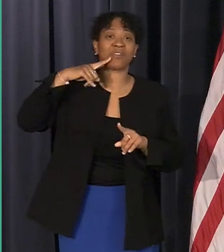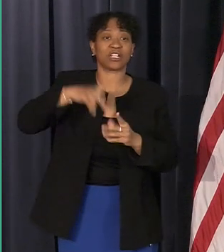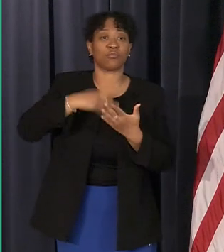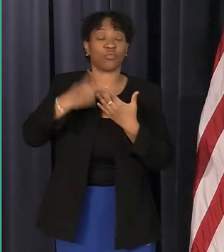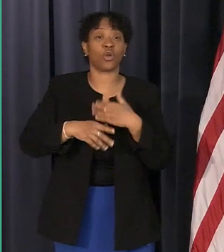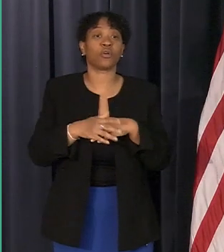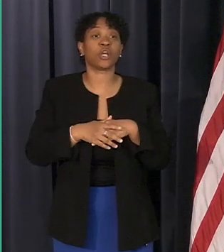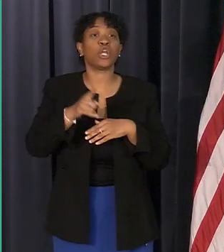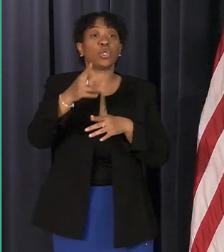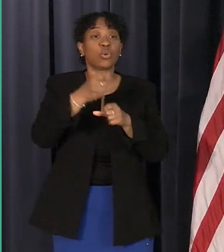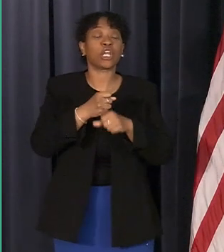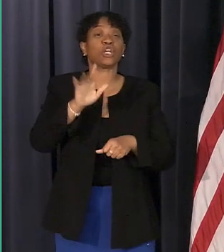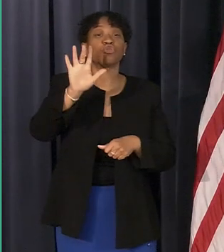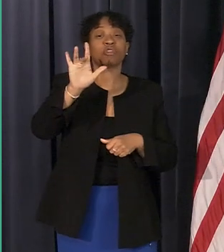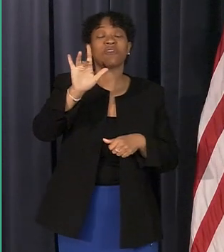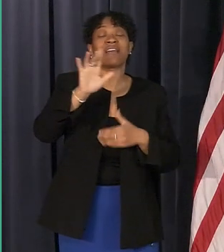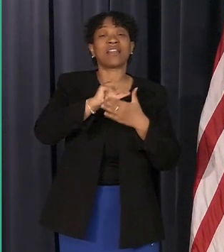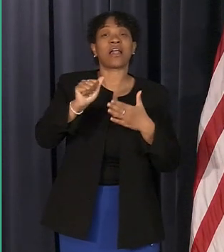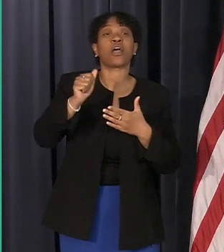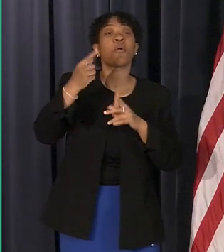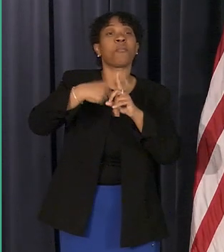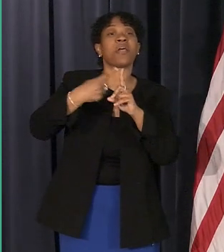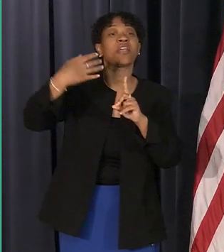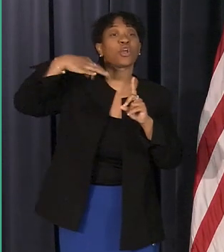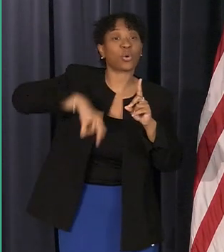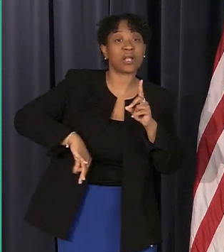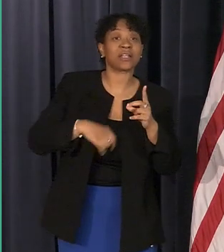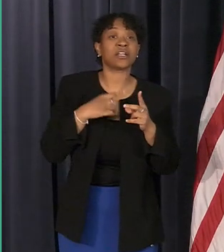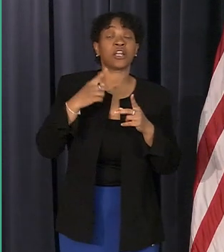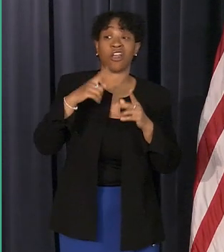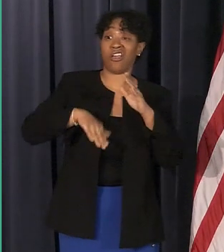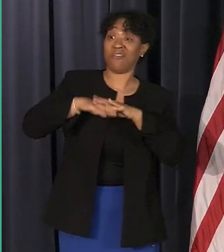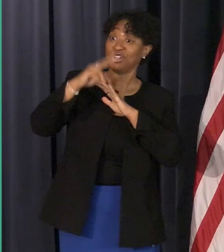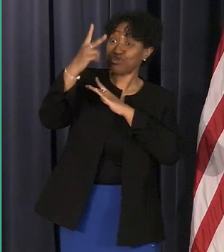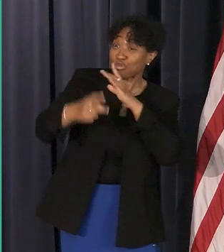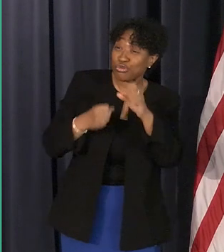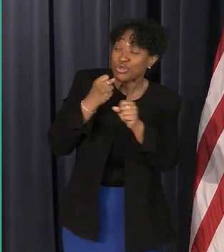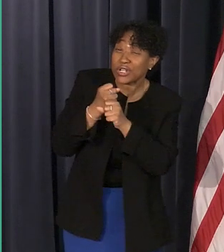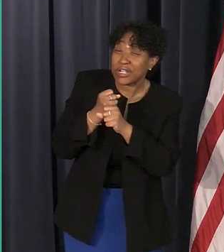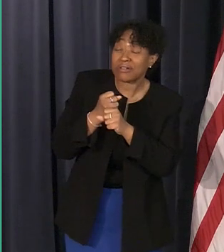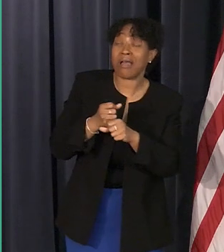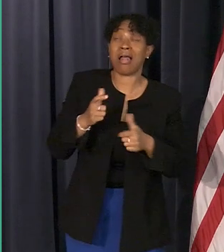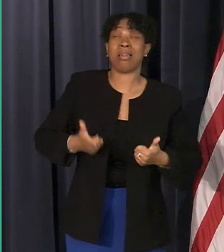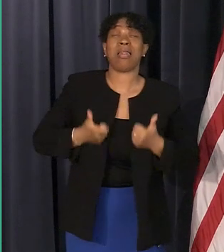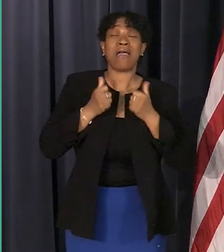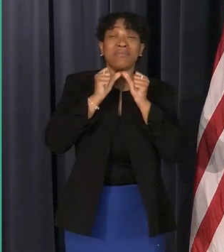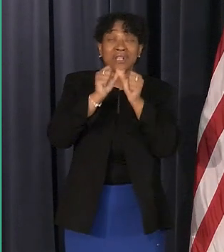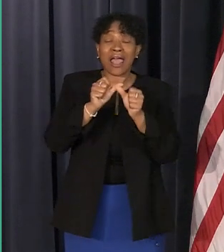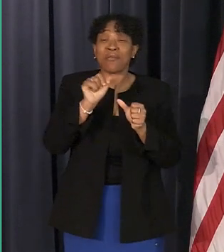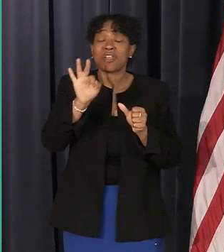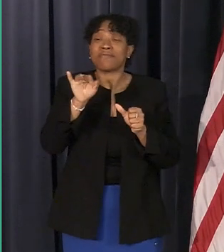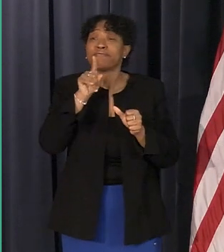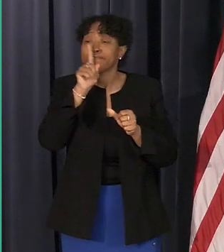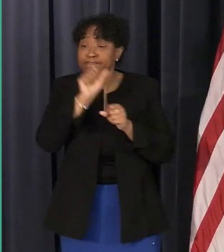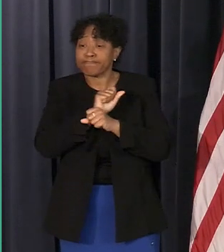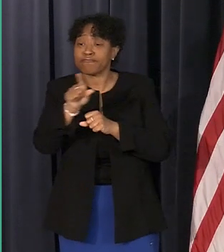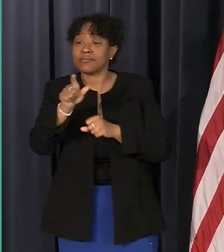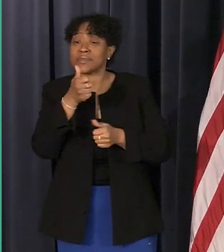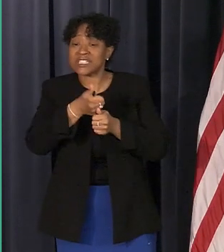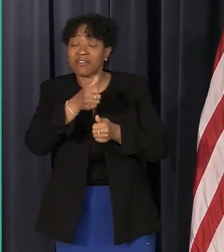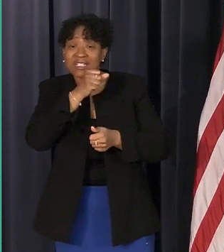25 dollar monthly bill credit for up to two years lifetime for seniors